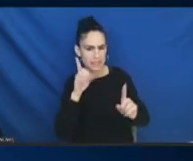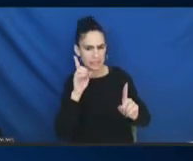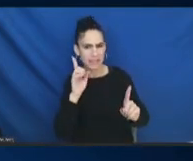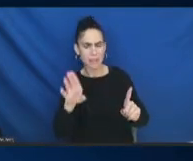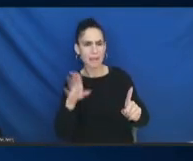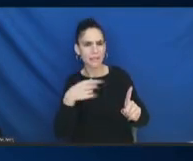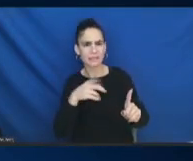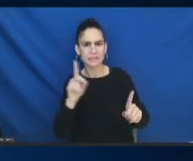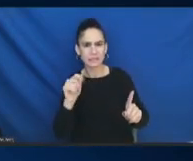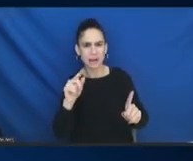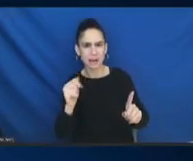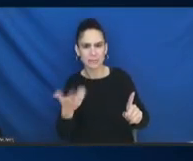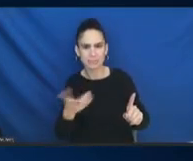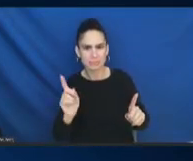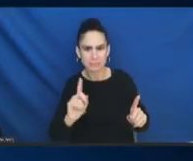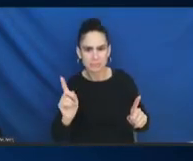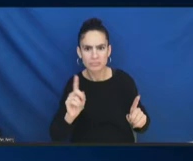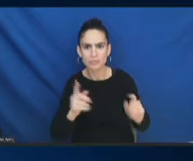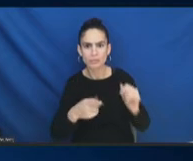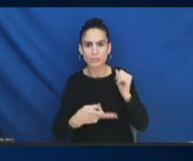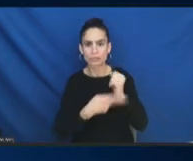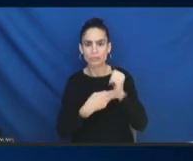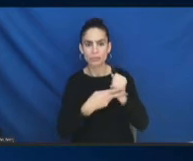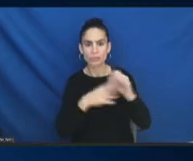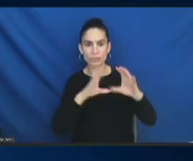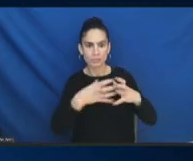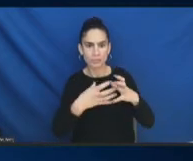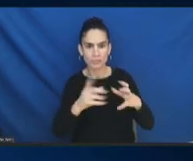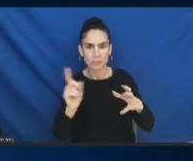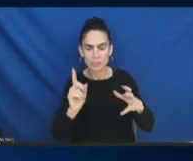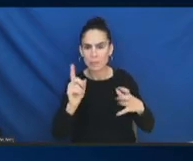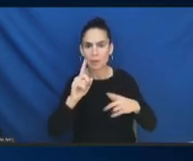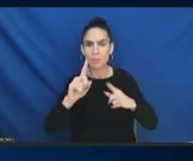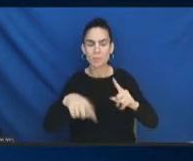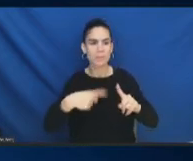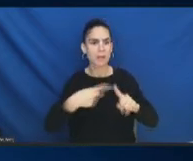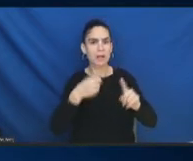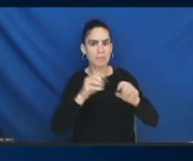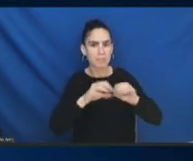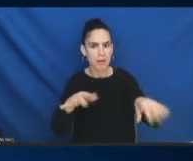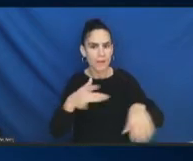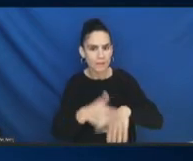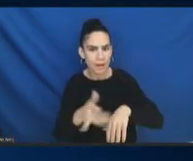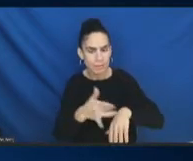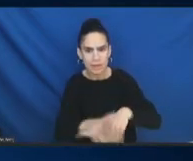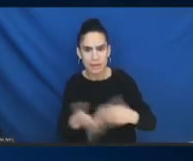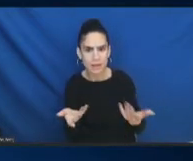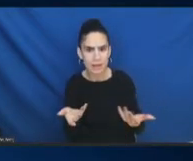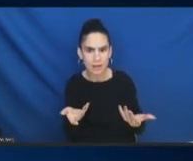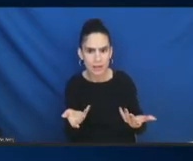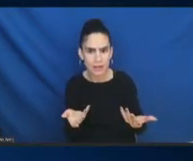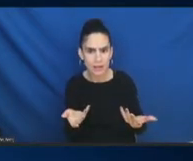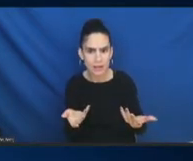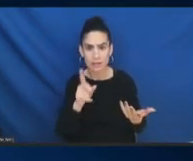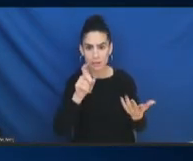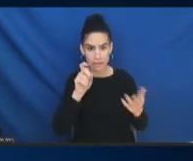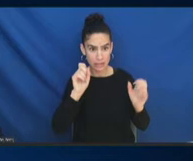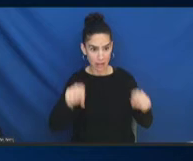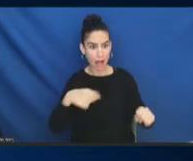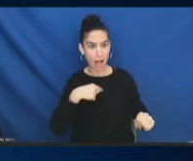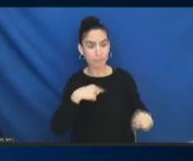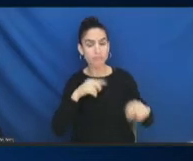test situation, but as soon as it's available, it'd be really great to be able to use it to get information.